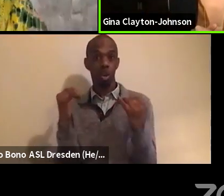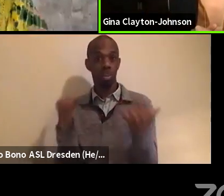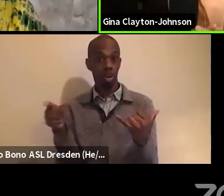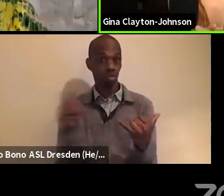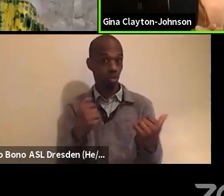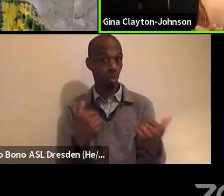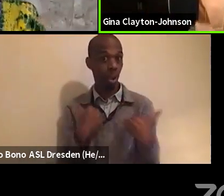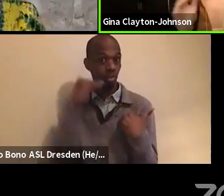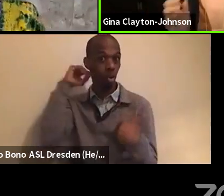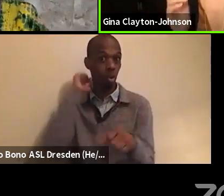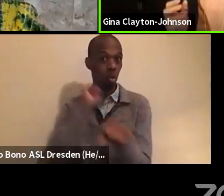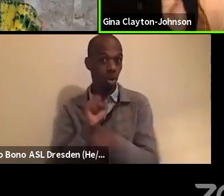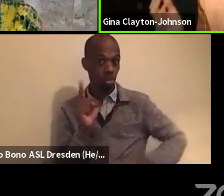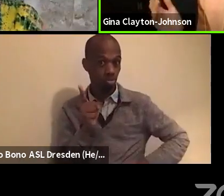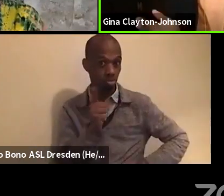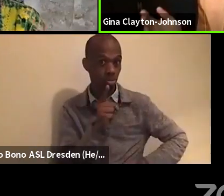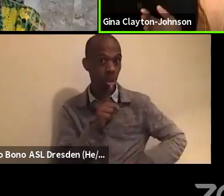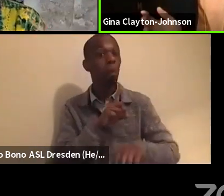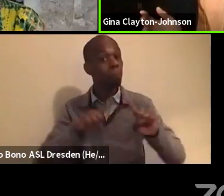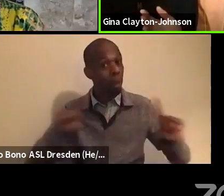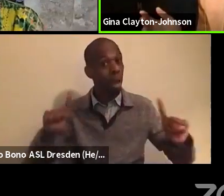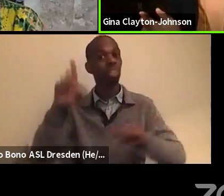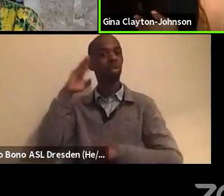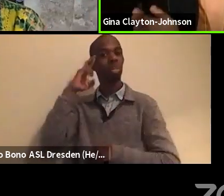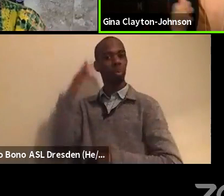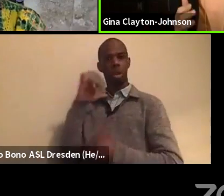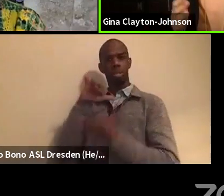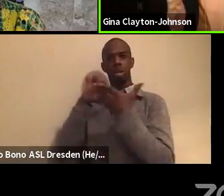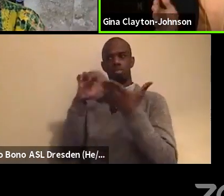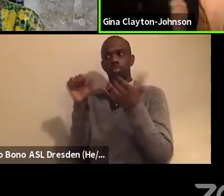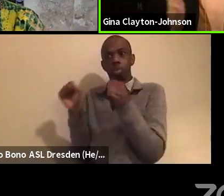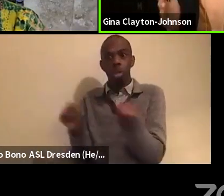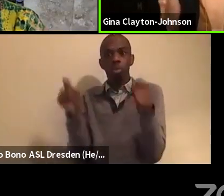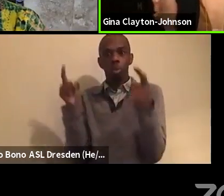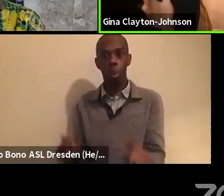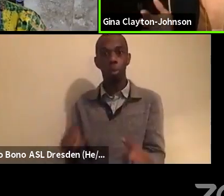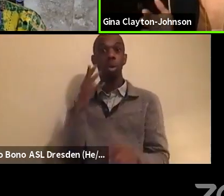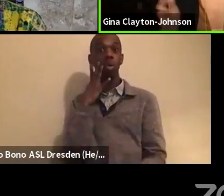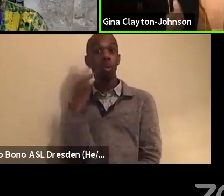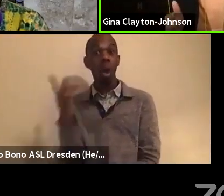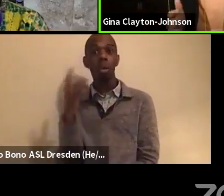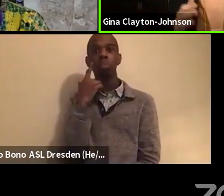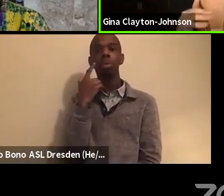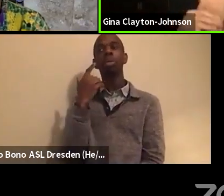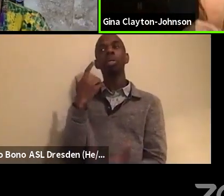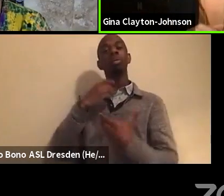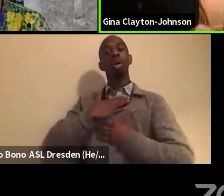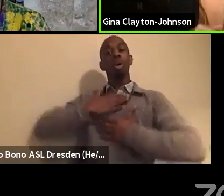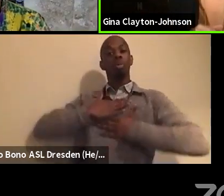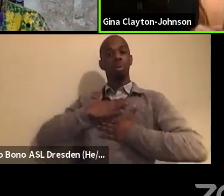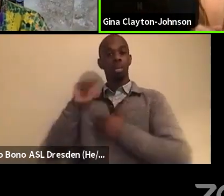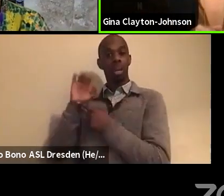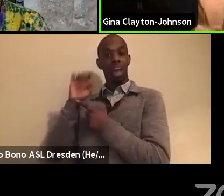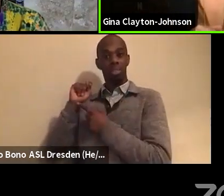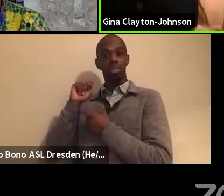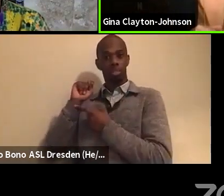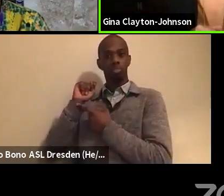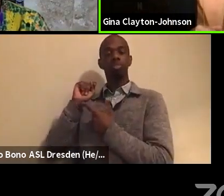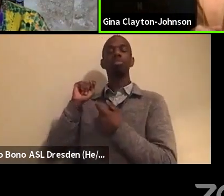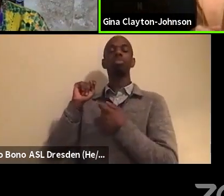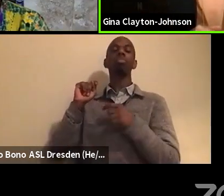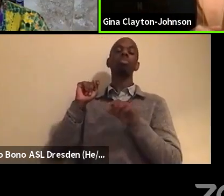But, you know, the reason why that was possible was because it's actually that the Breathe Act sits on the shoulders of a